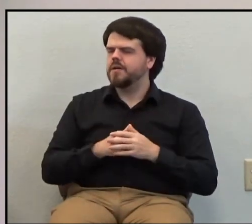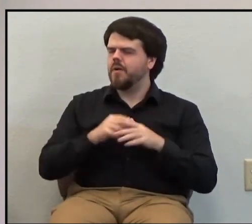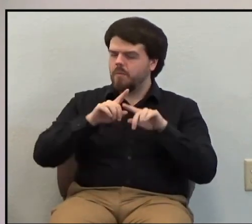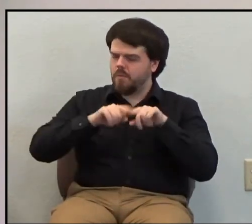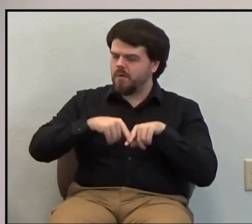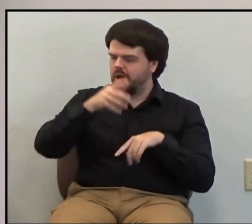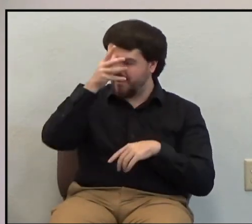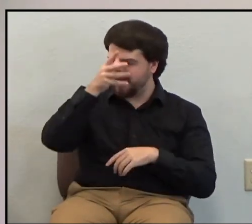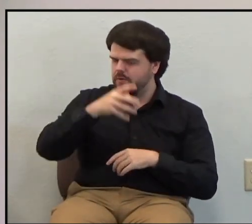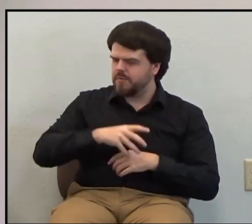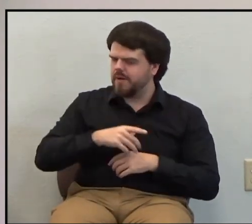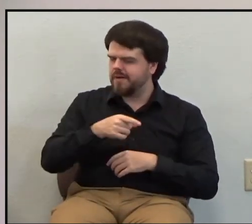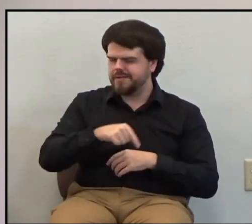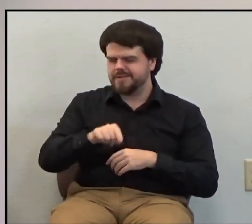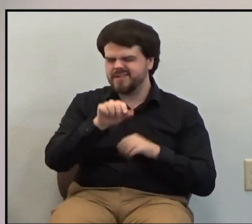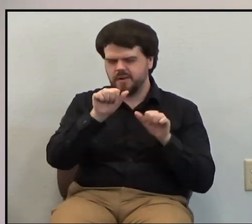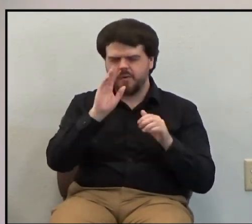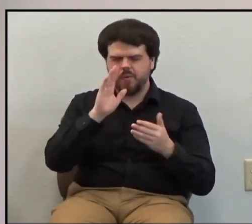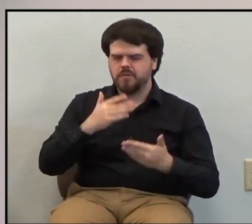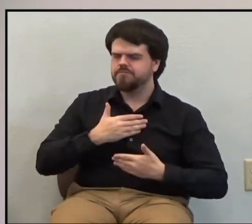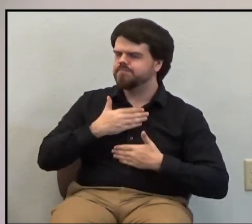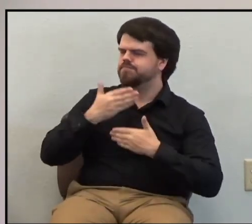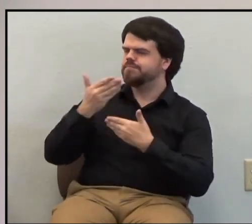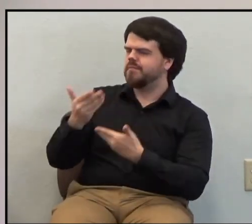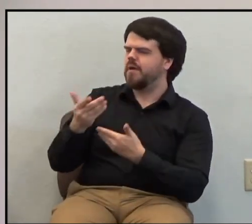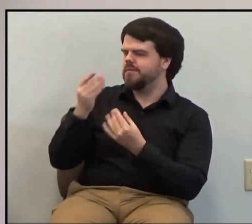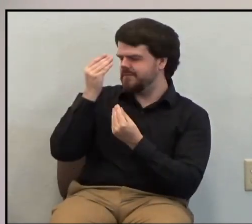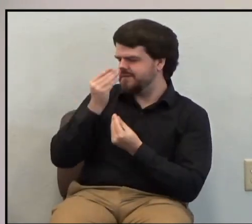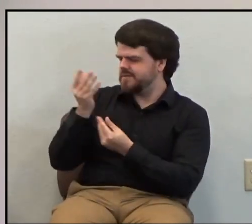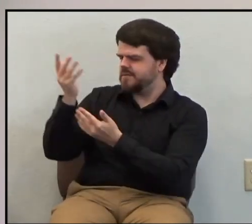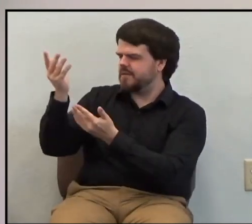men who will give themselves to Christ,